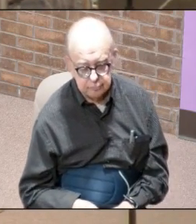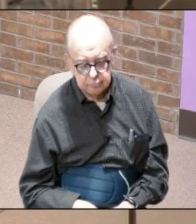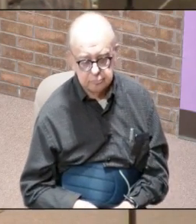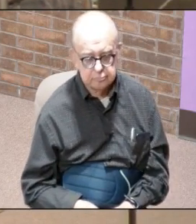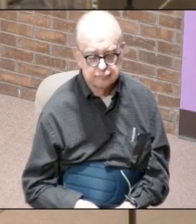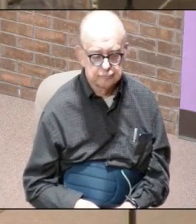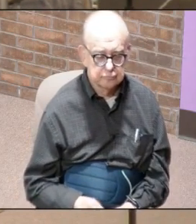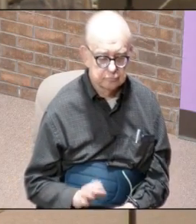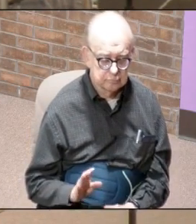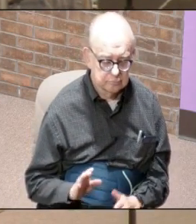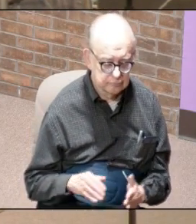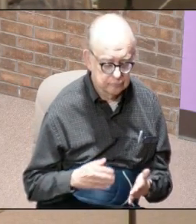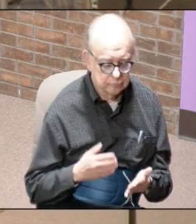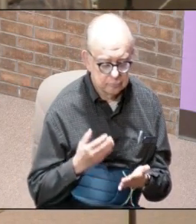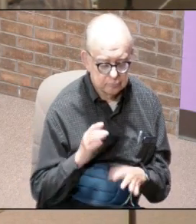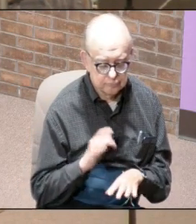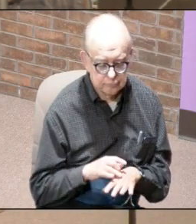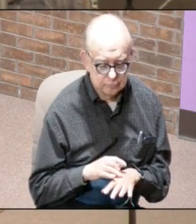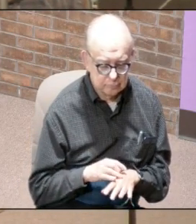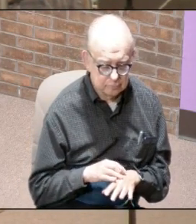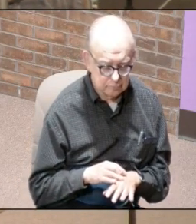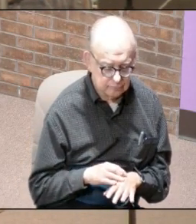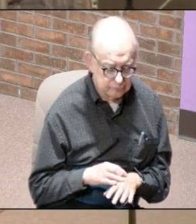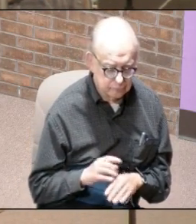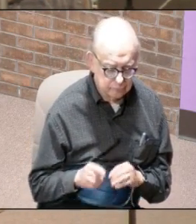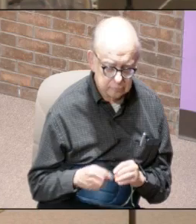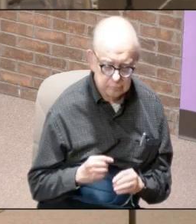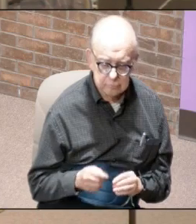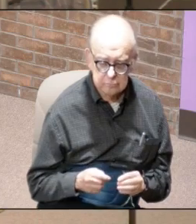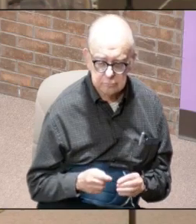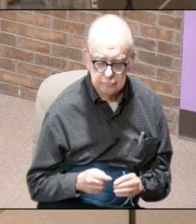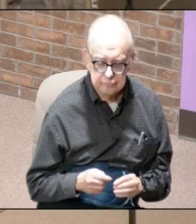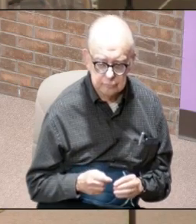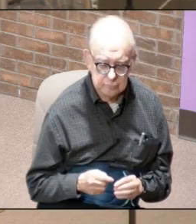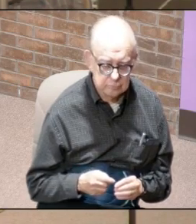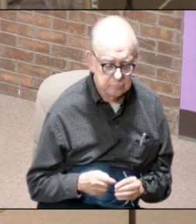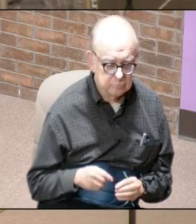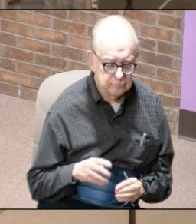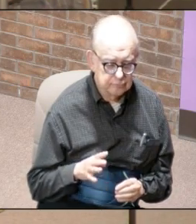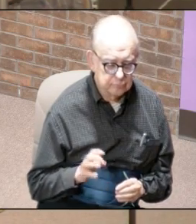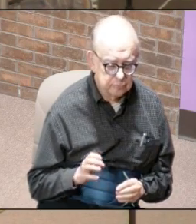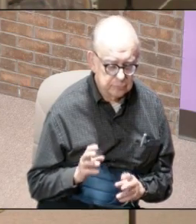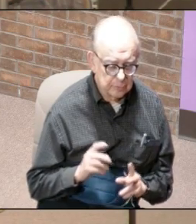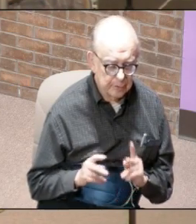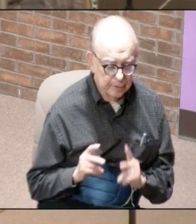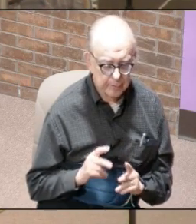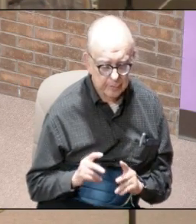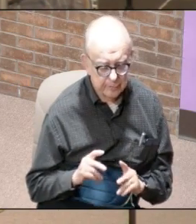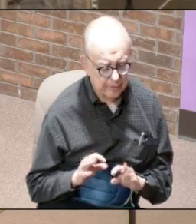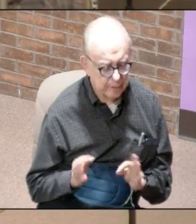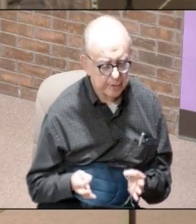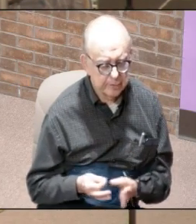to have reached roughly I think I'm up to 400 people now 400 families